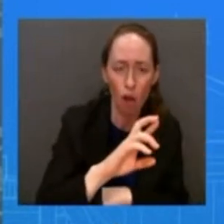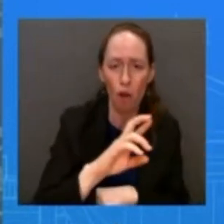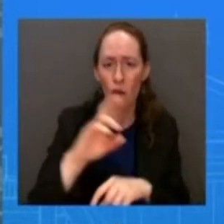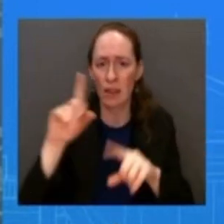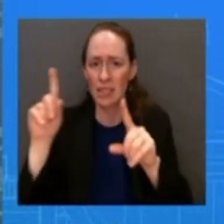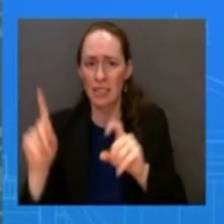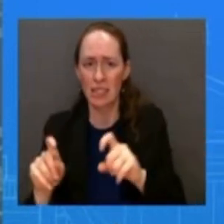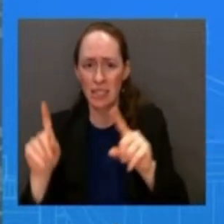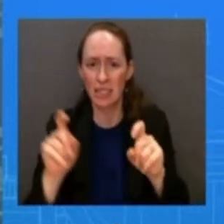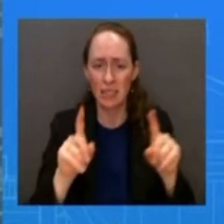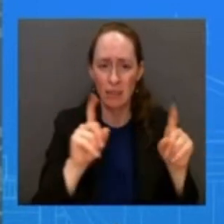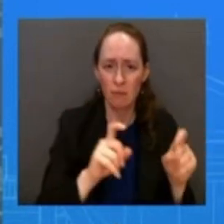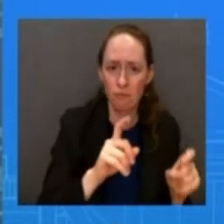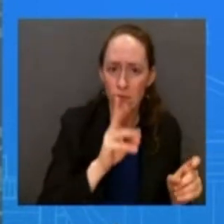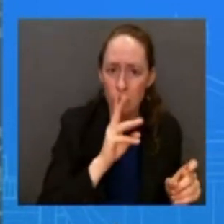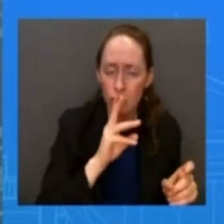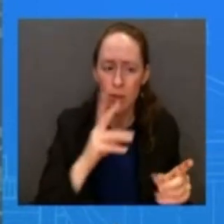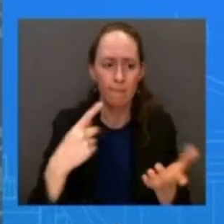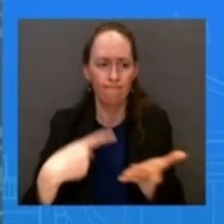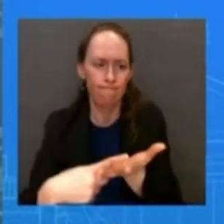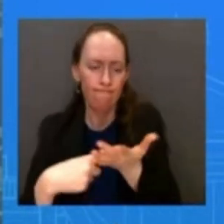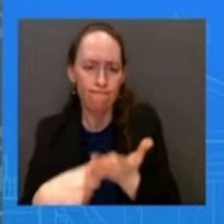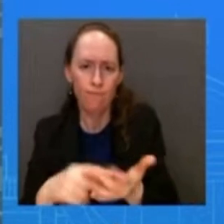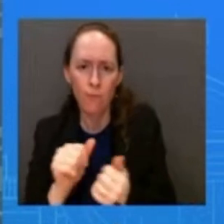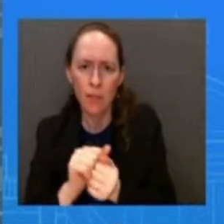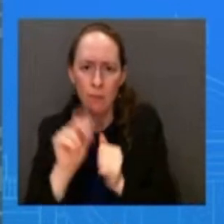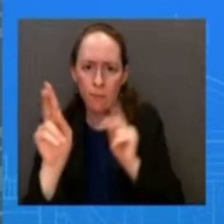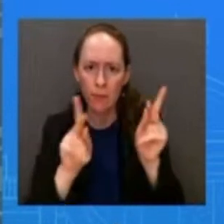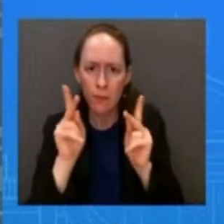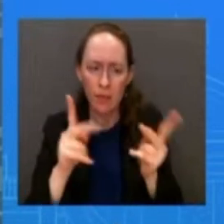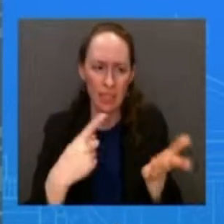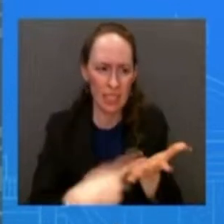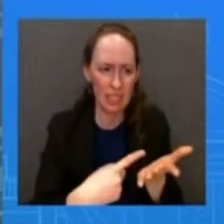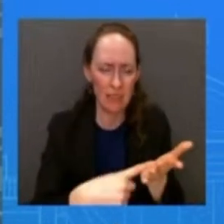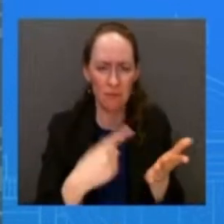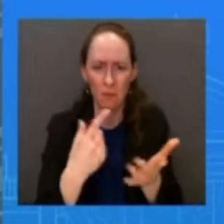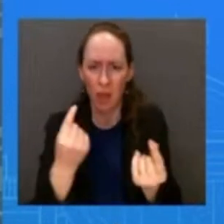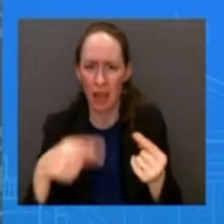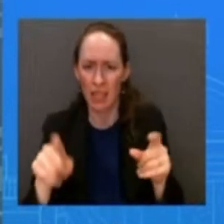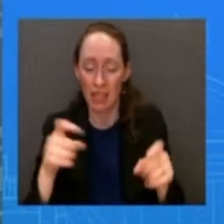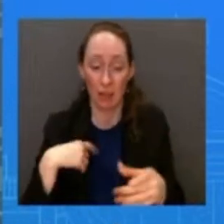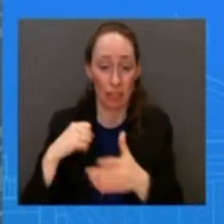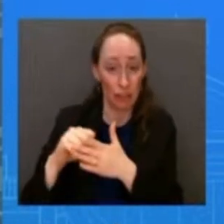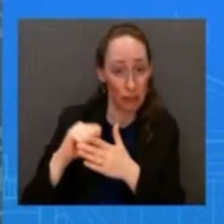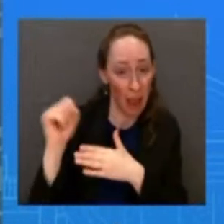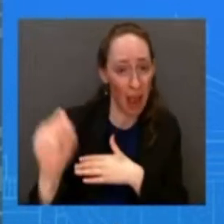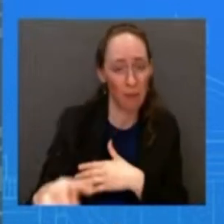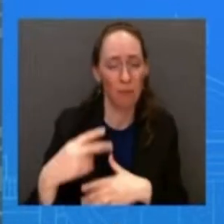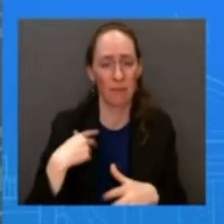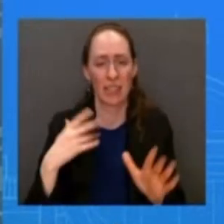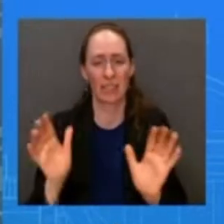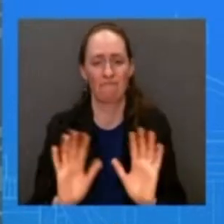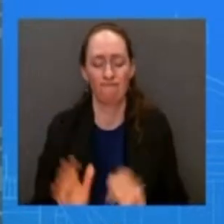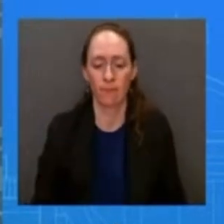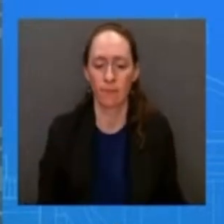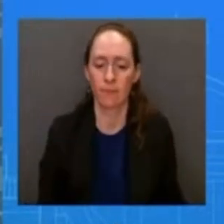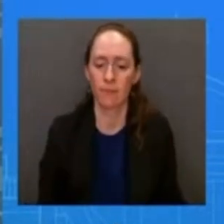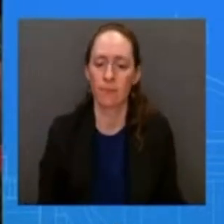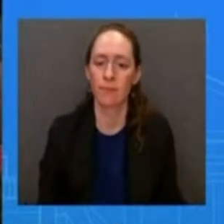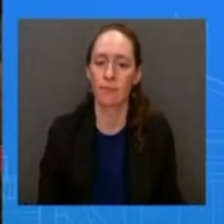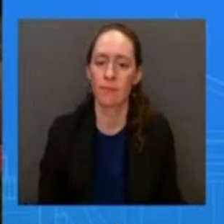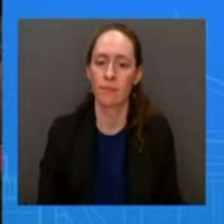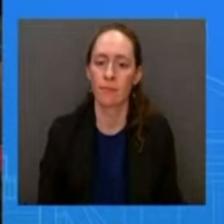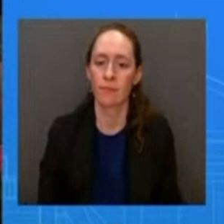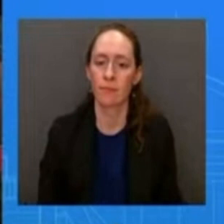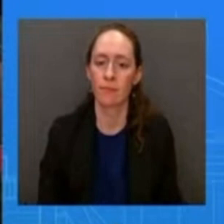to meet their needs at the moment i just don't want to get ahead of any specifics here because again we're monitoring some sense of whether there's a